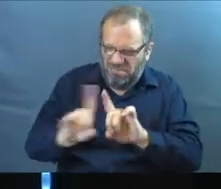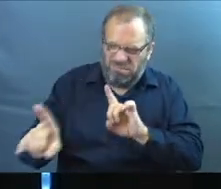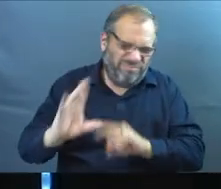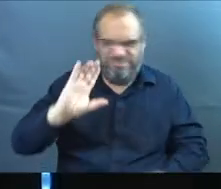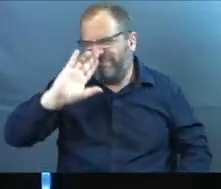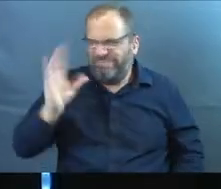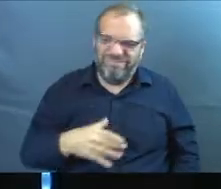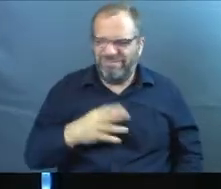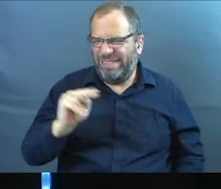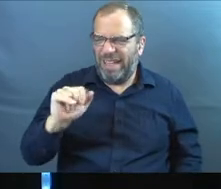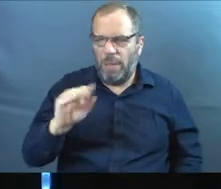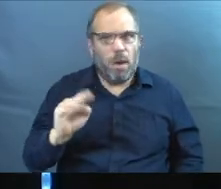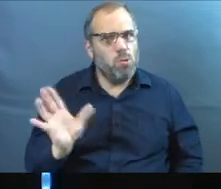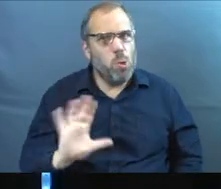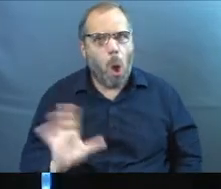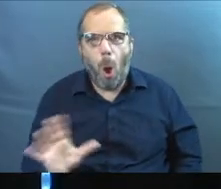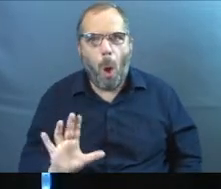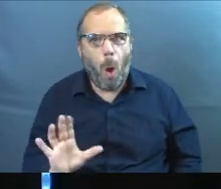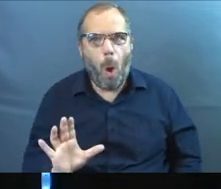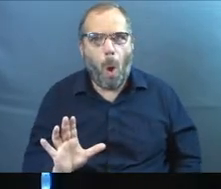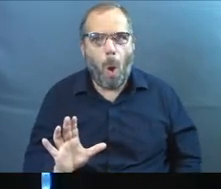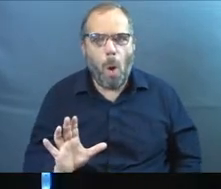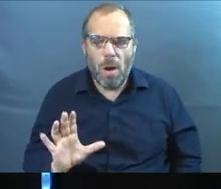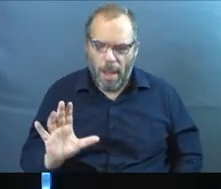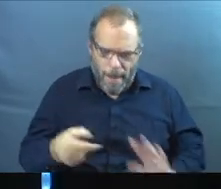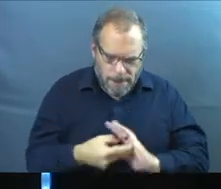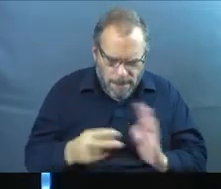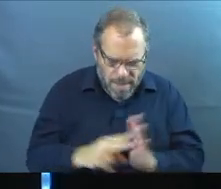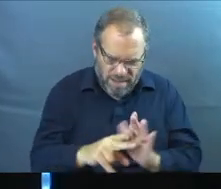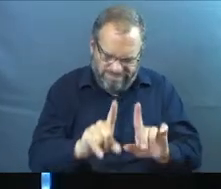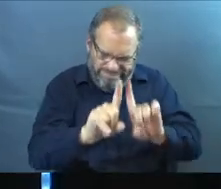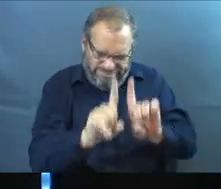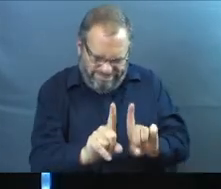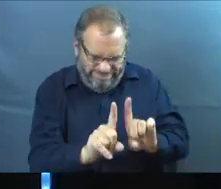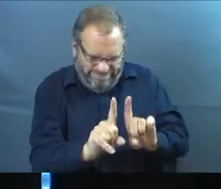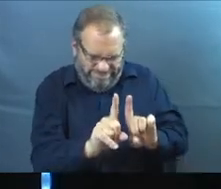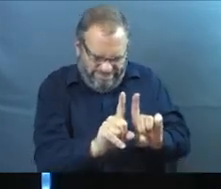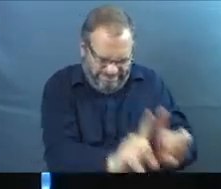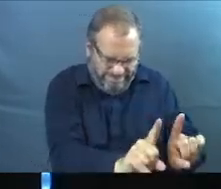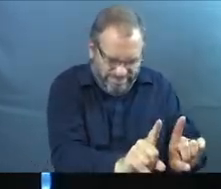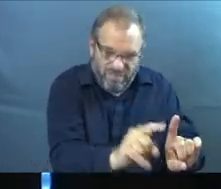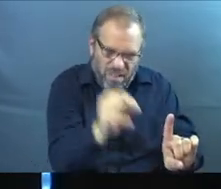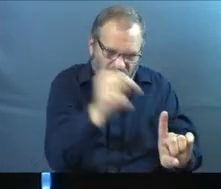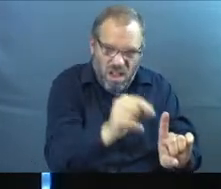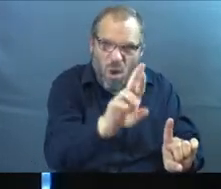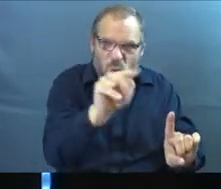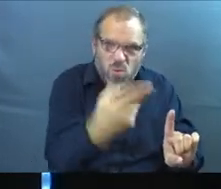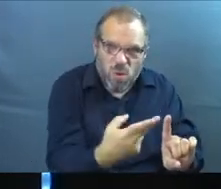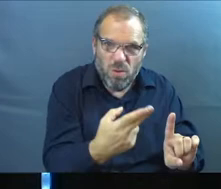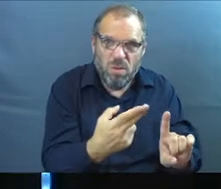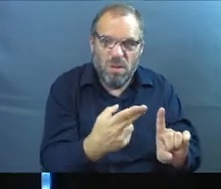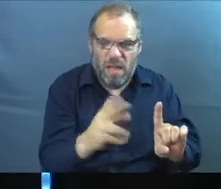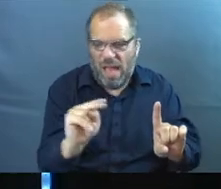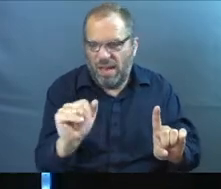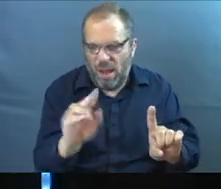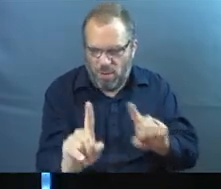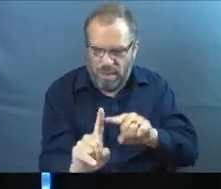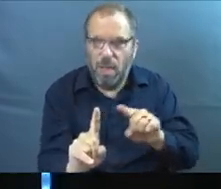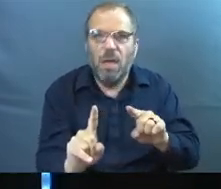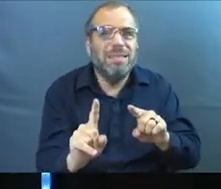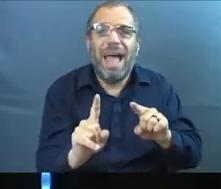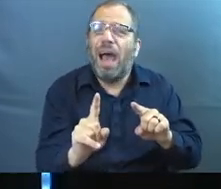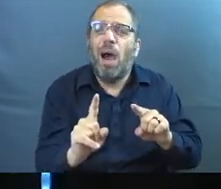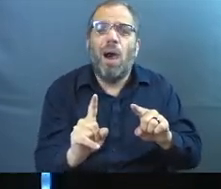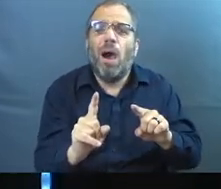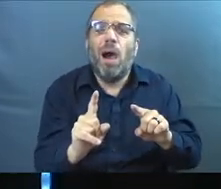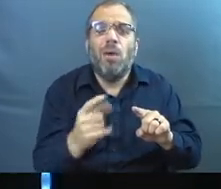I should go back. No, no, no, no. I was meant to be right here. You see what Ruth, I think, has discovered. Again, this isn't in the